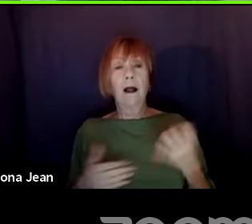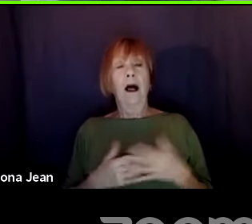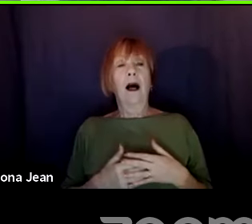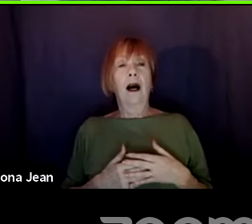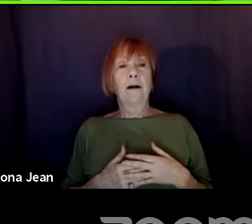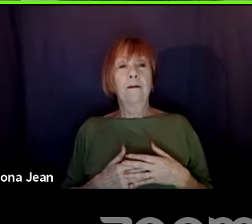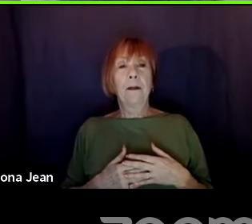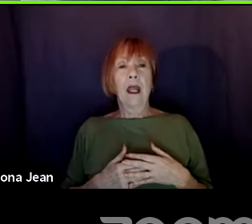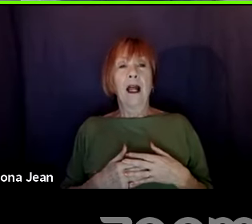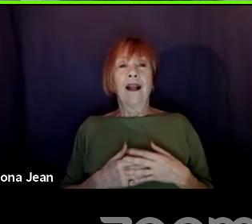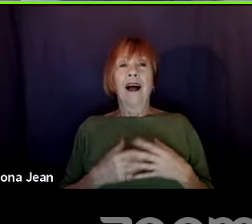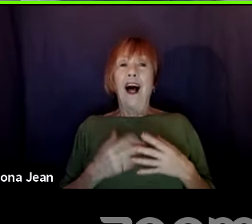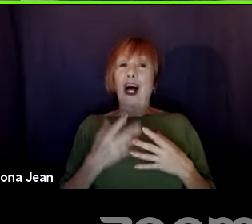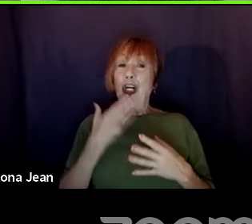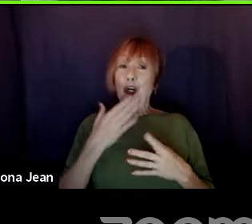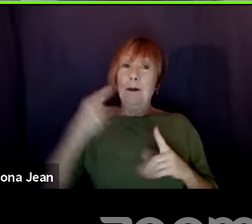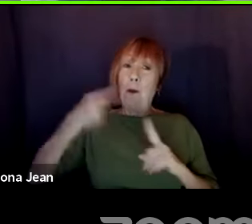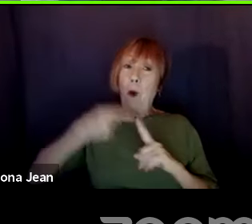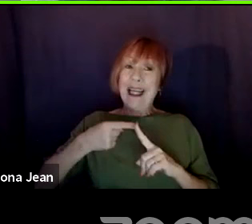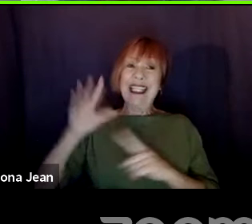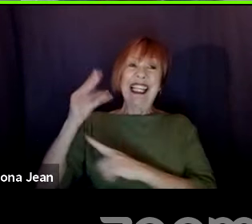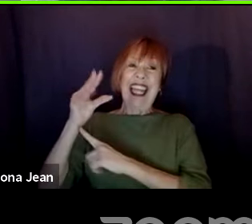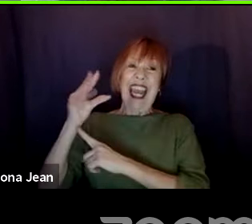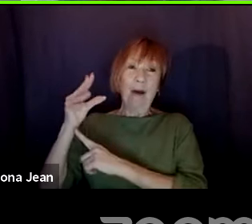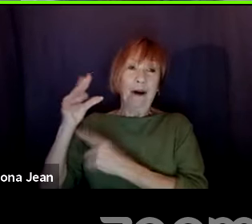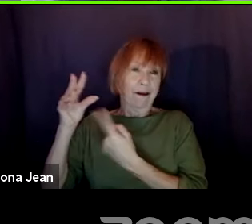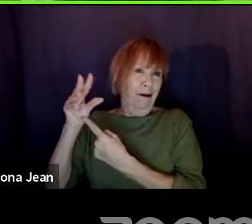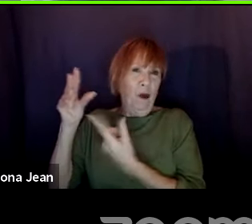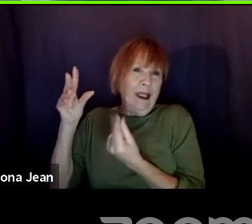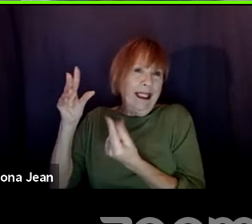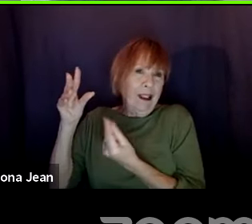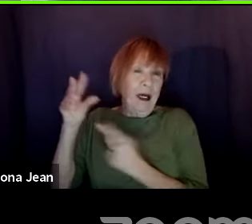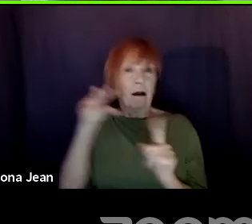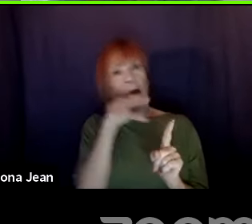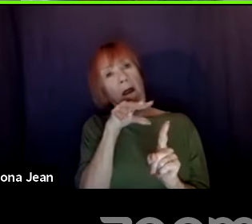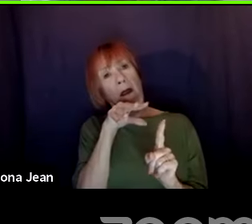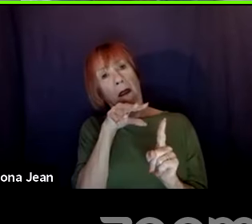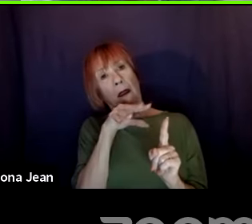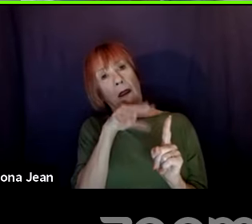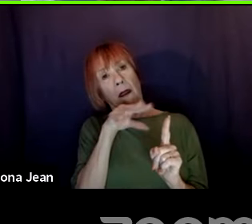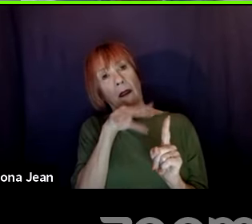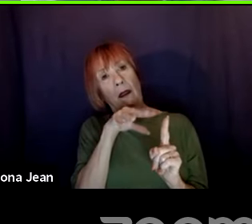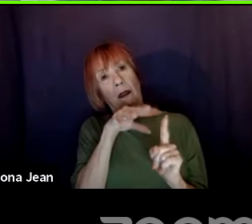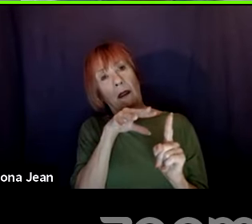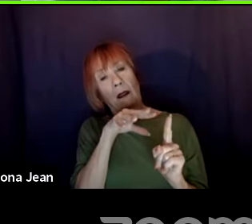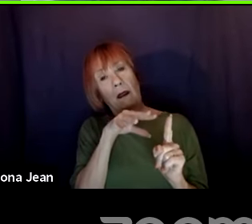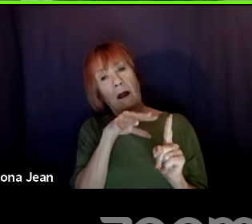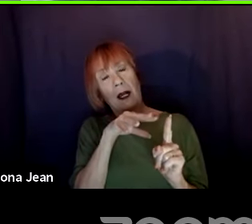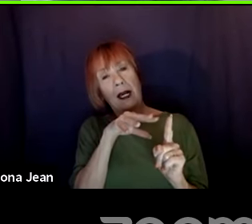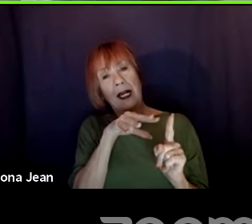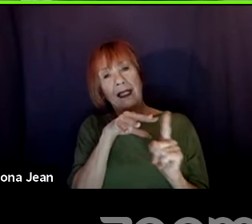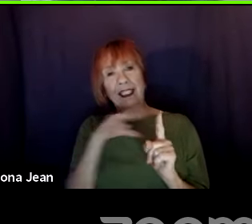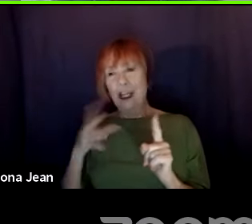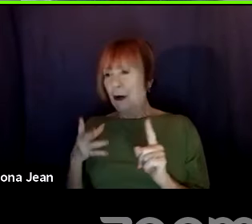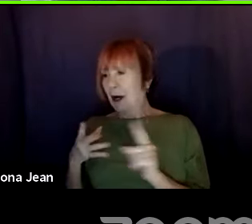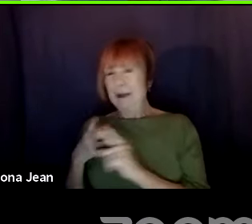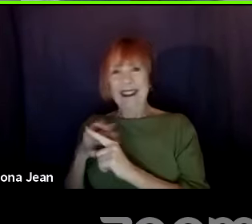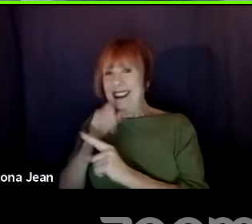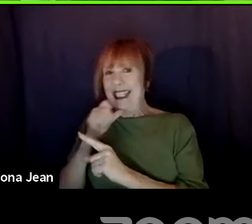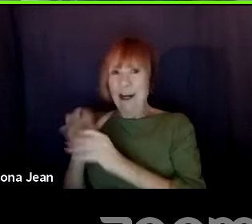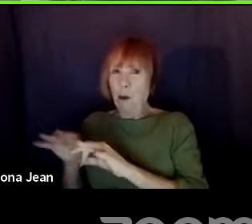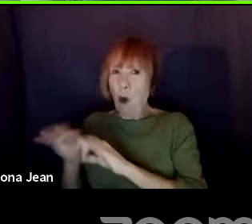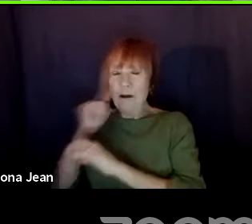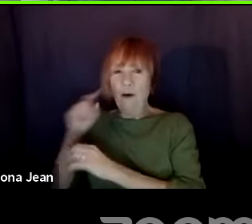sit on one person's face while they're talking for a length of time. So that could work in a theatrical context, but there's things that don't make